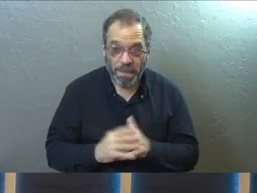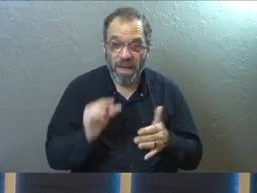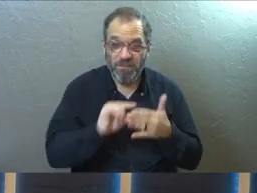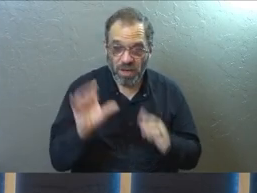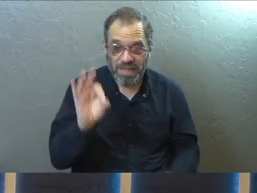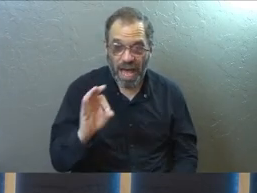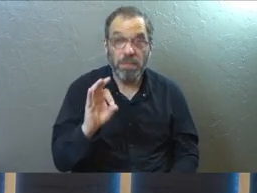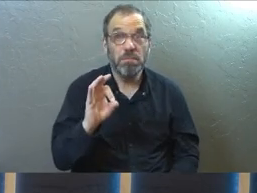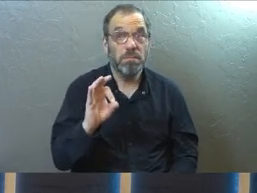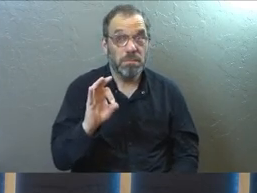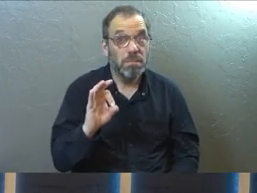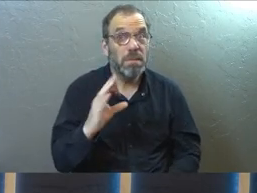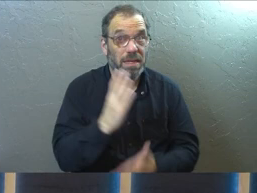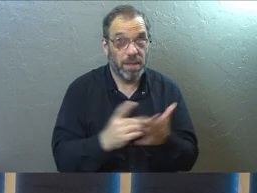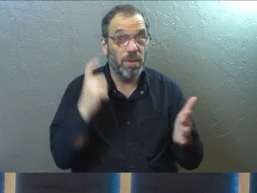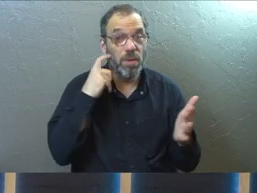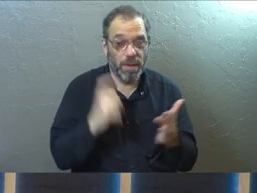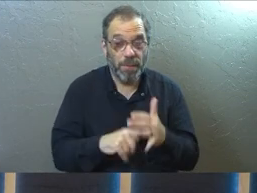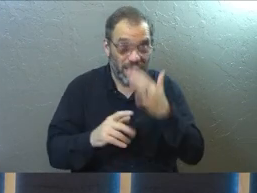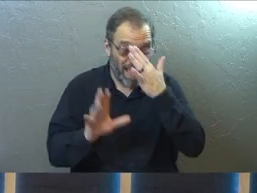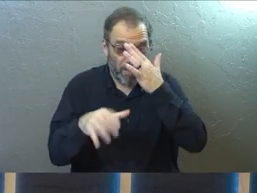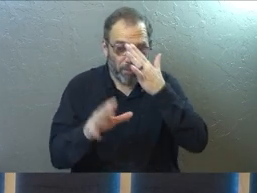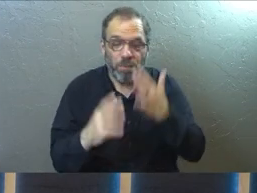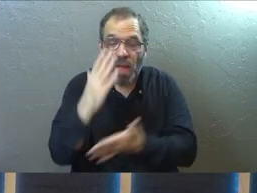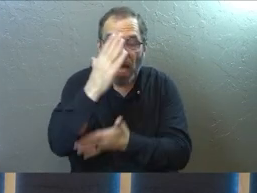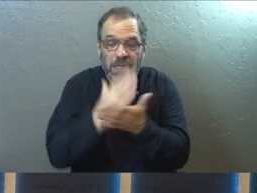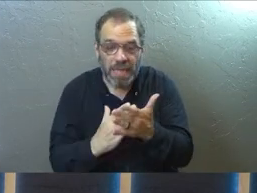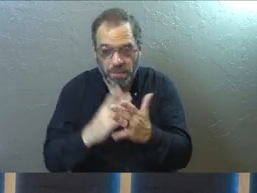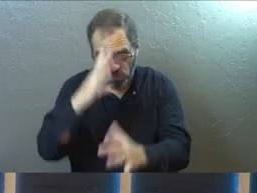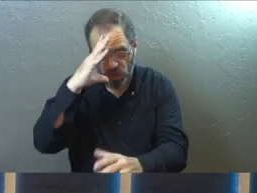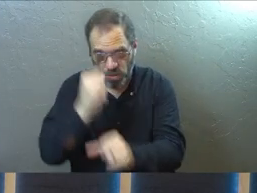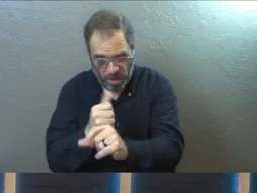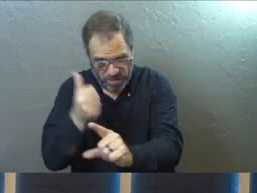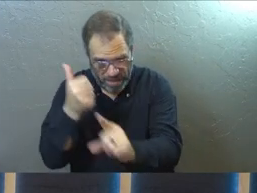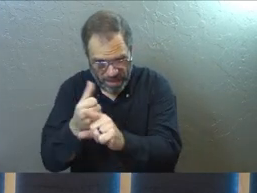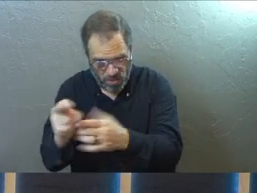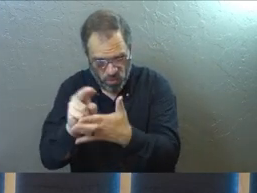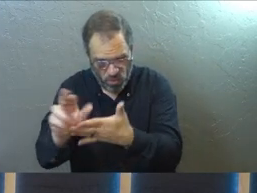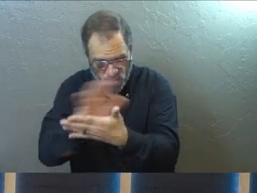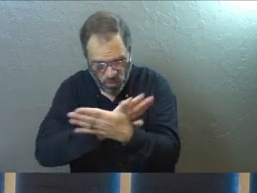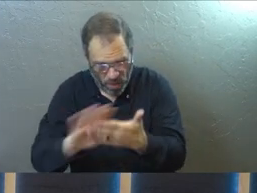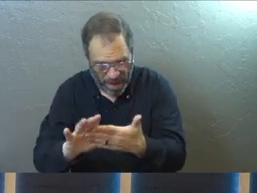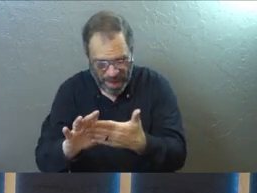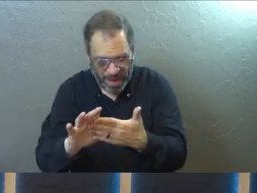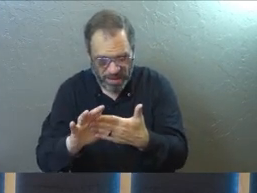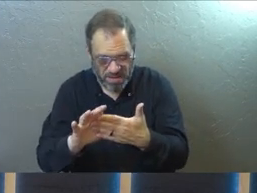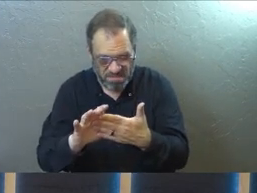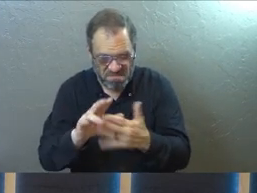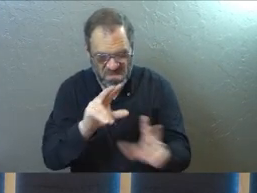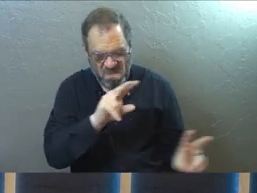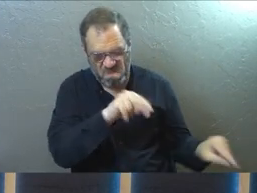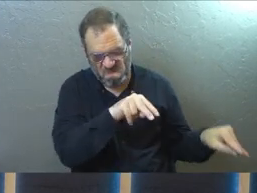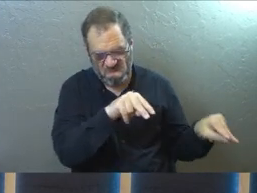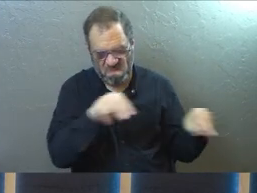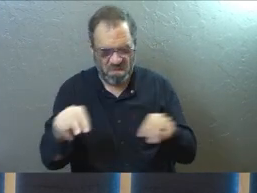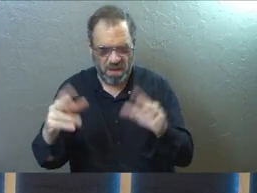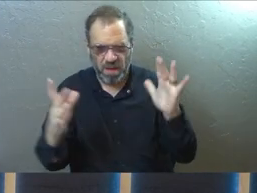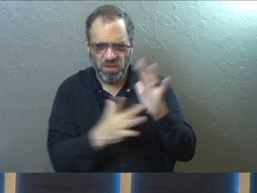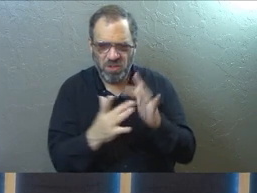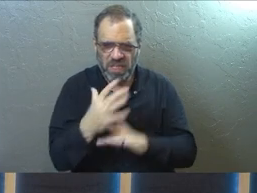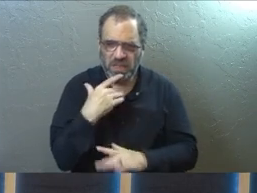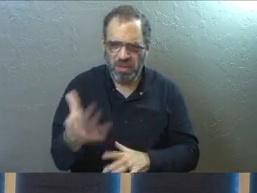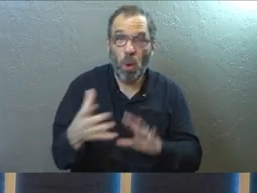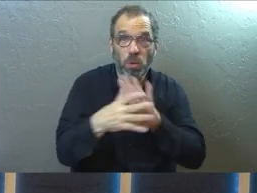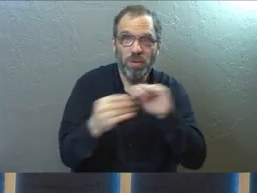Verse 9. Some of you guys are going to recognize this. It's as to some who are confident in their own righteousness and looked down on everyone else. Jesus